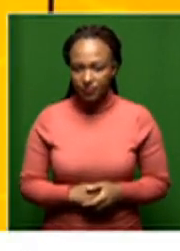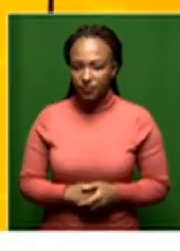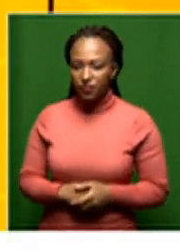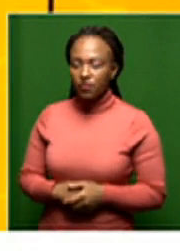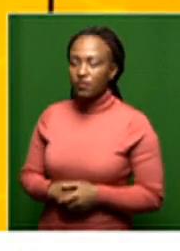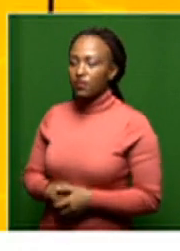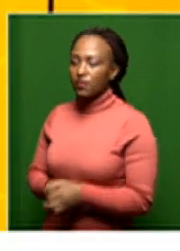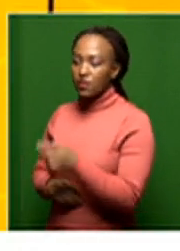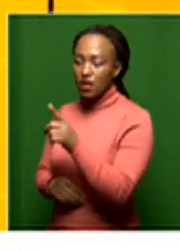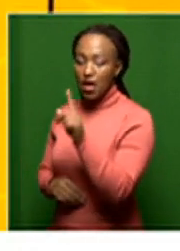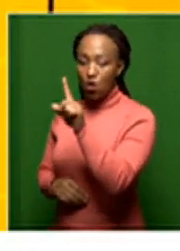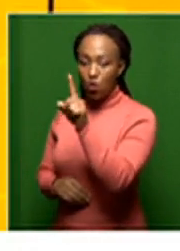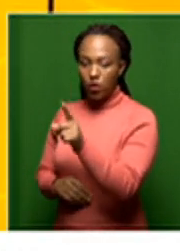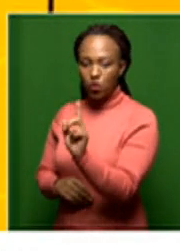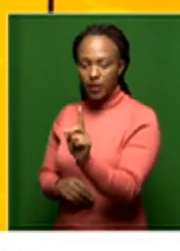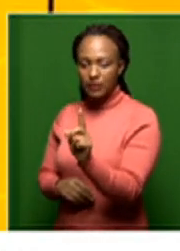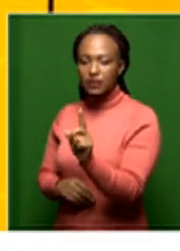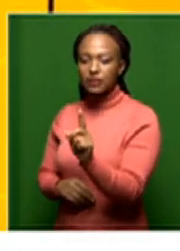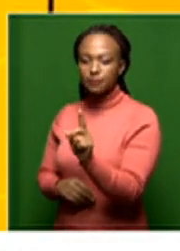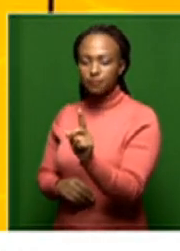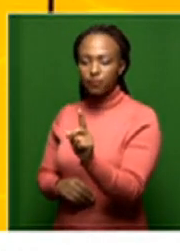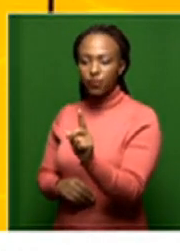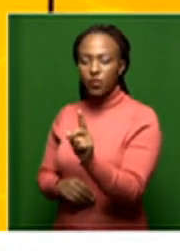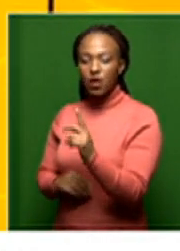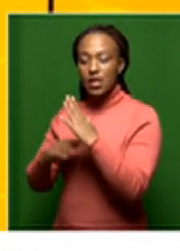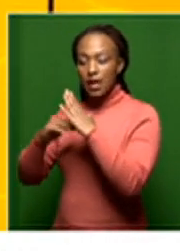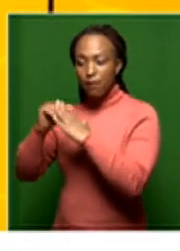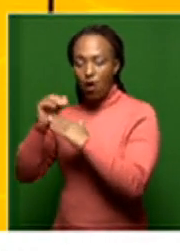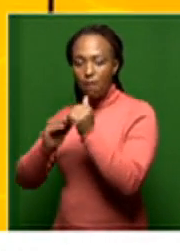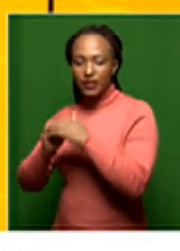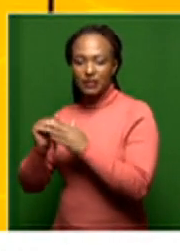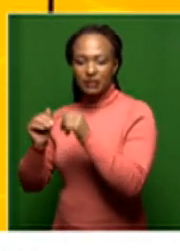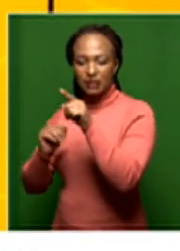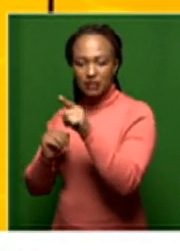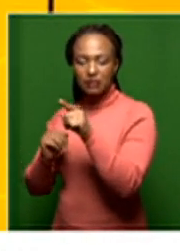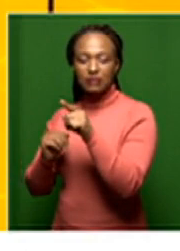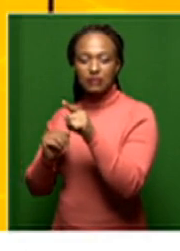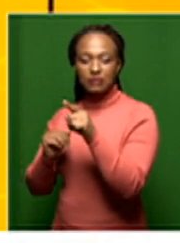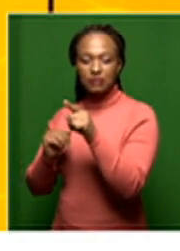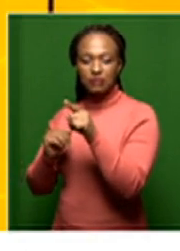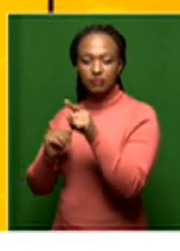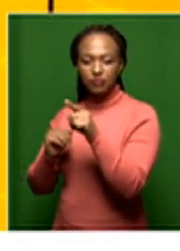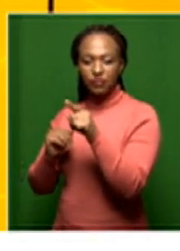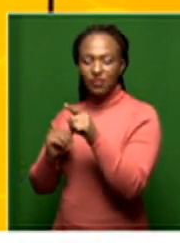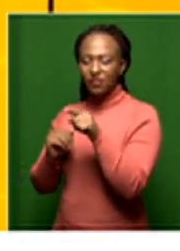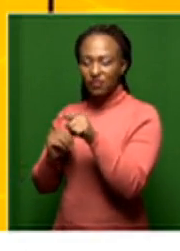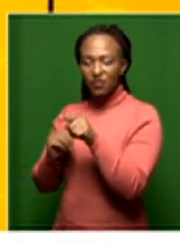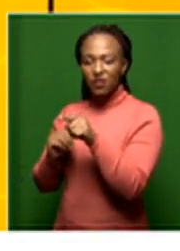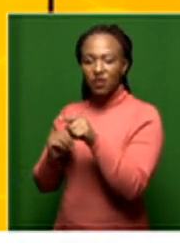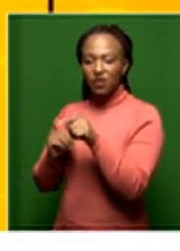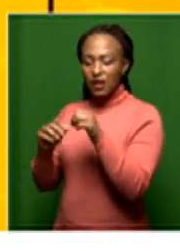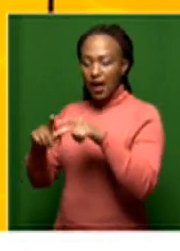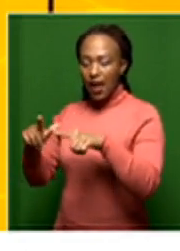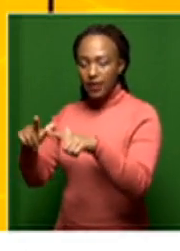when it comes to the actual types of property, what kind of property does expropriation then